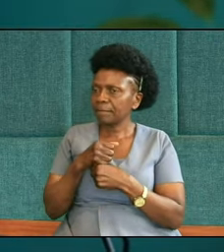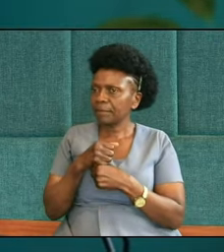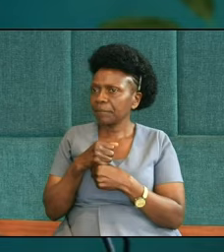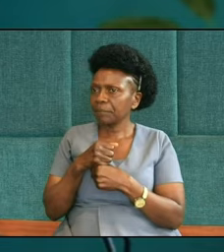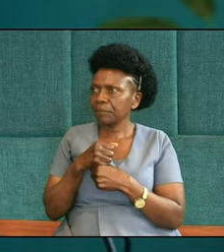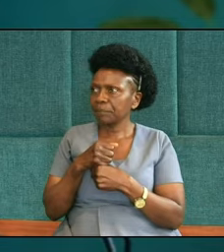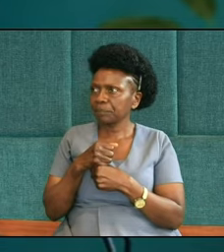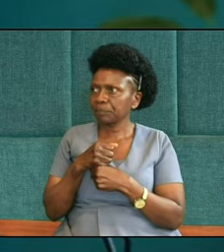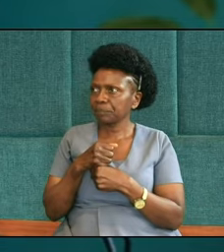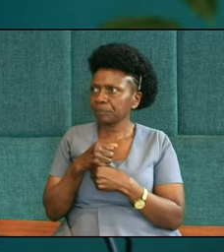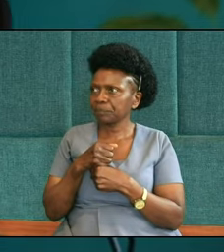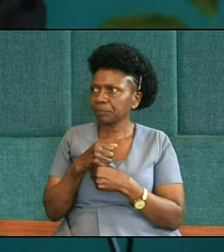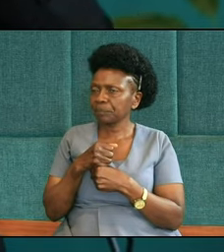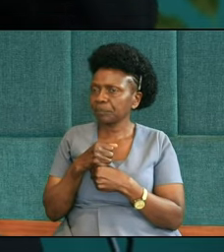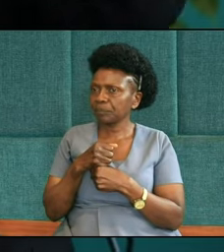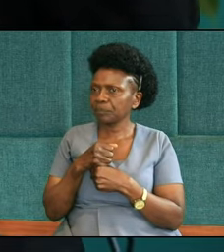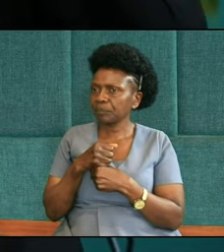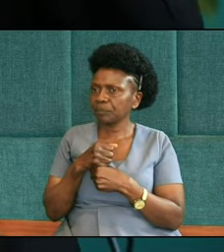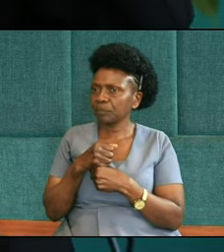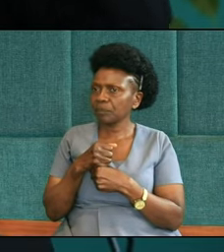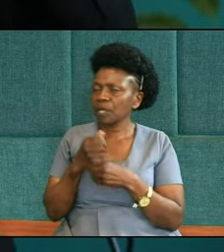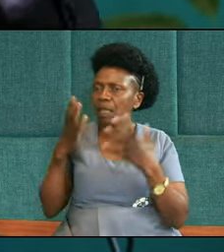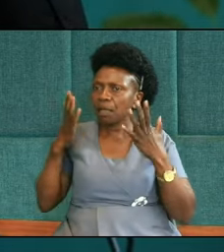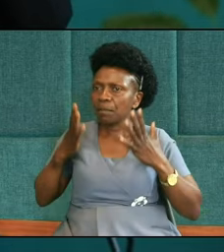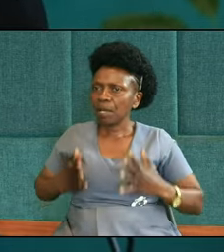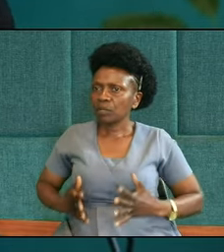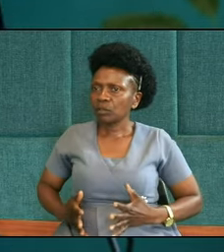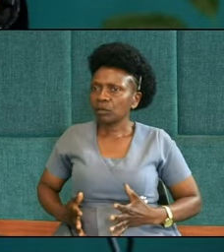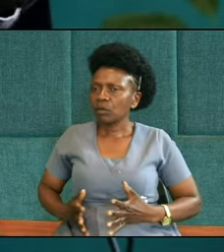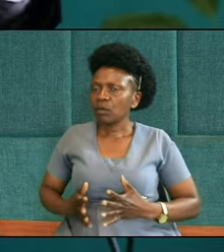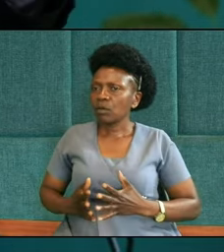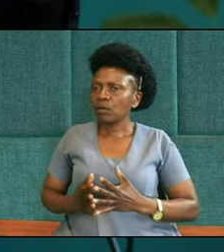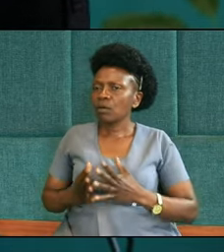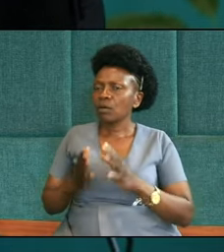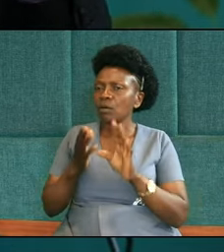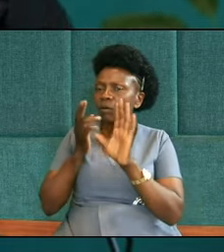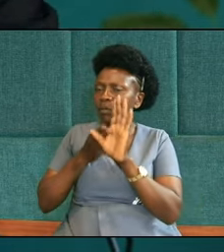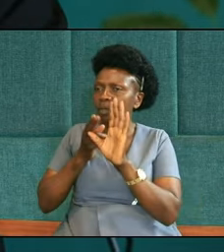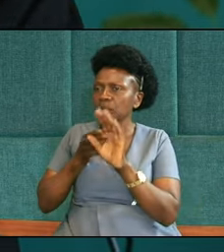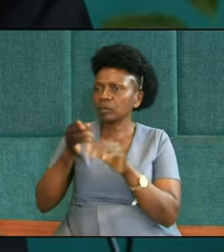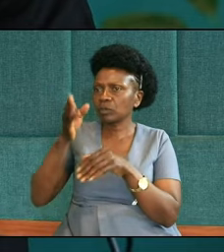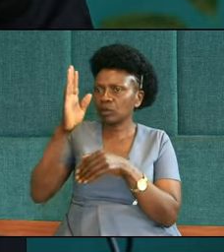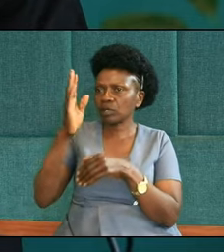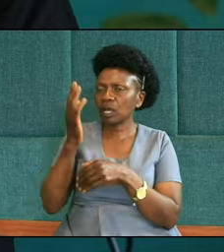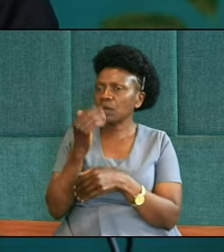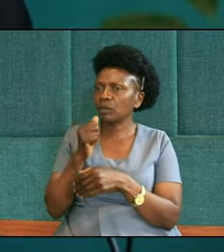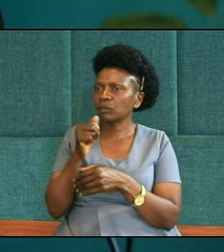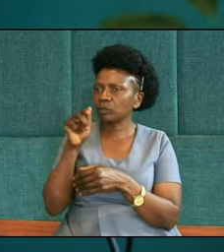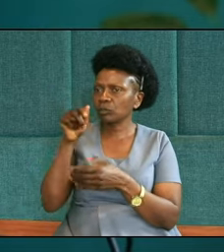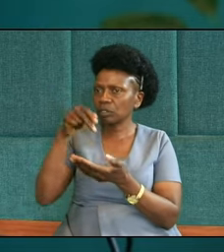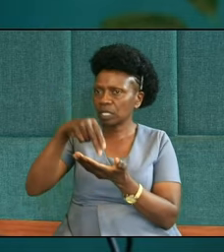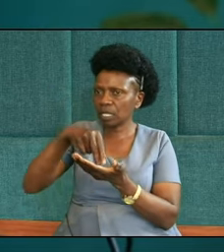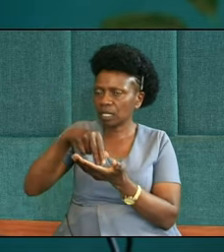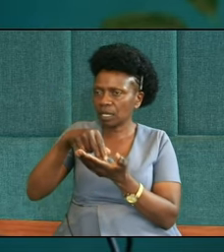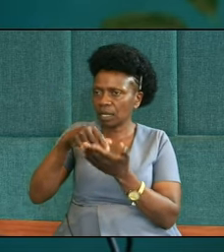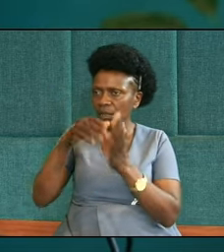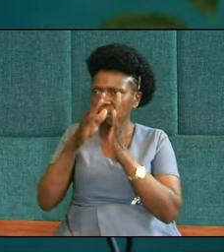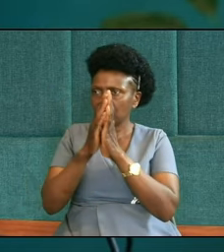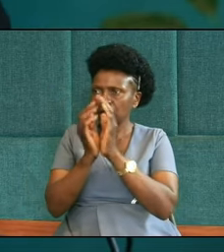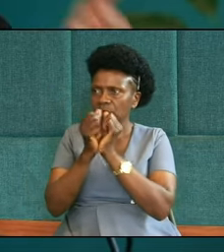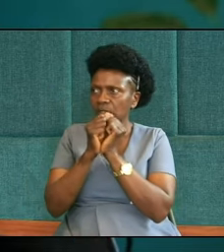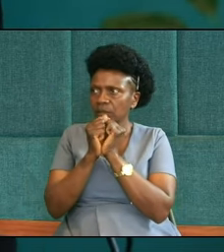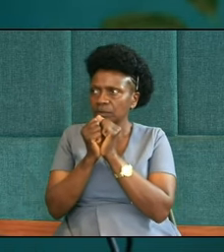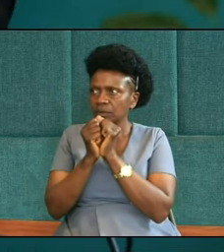personal commitment to this God? I'm going to ask you to stand with me because I want to pray with you, and then